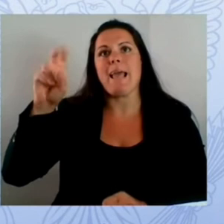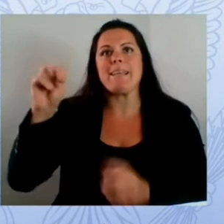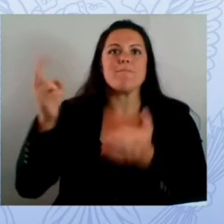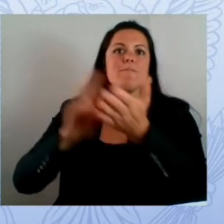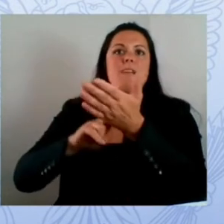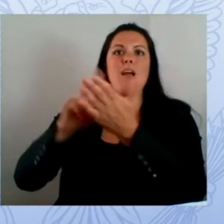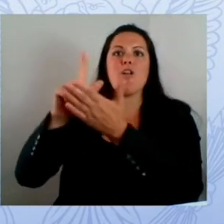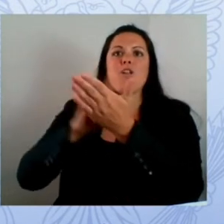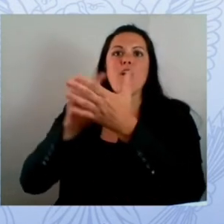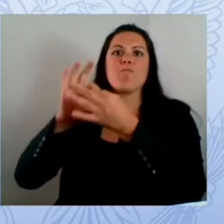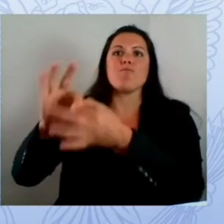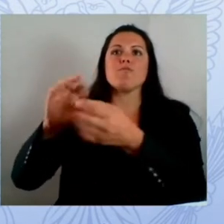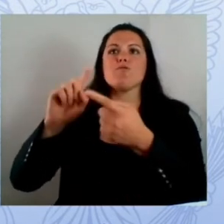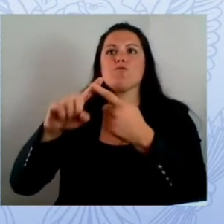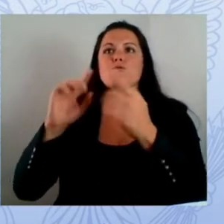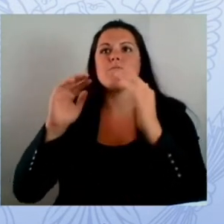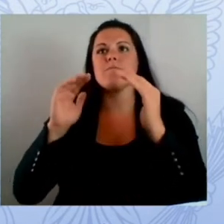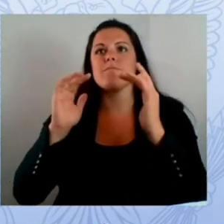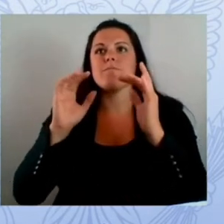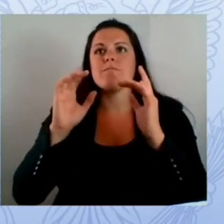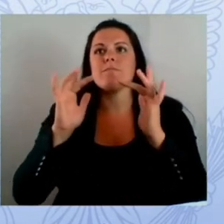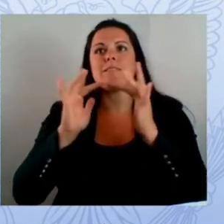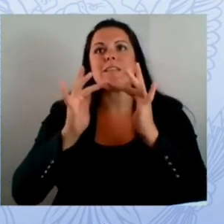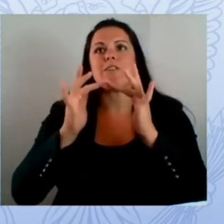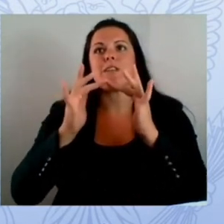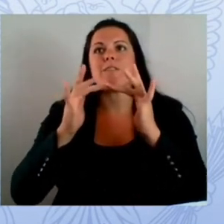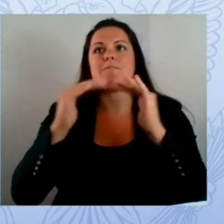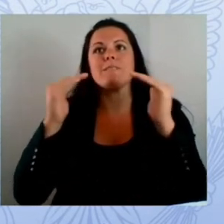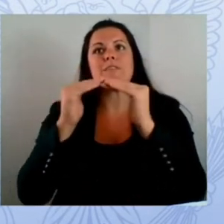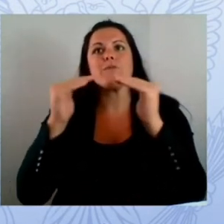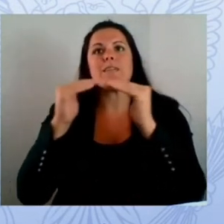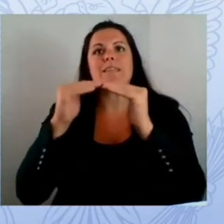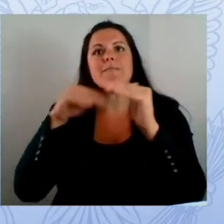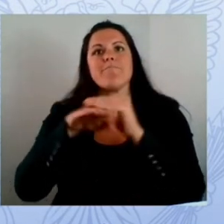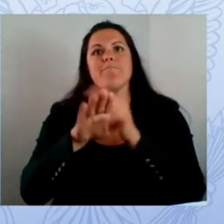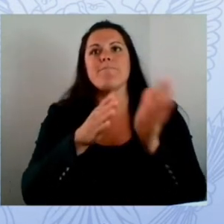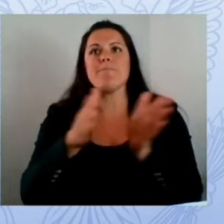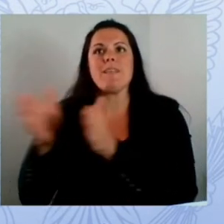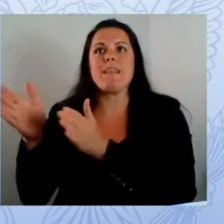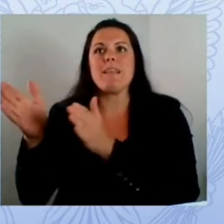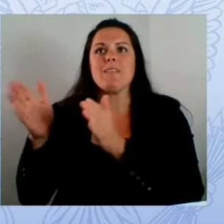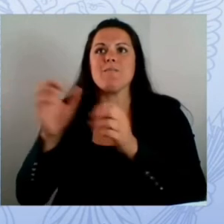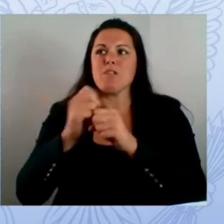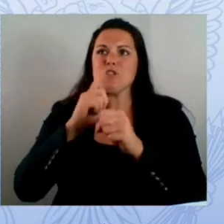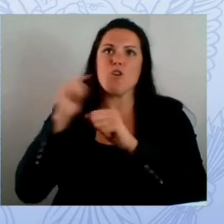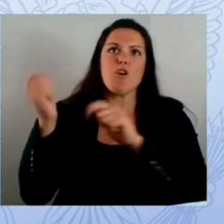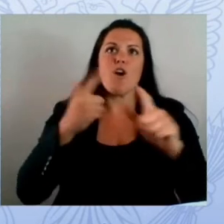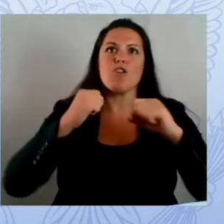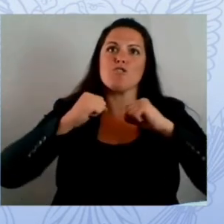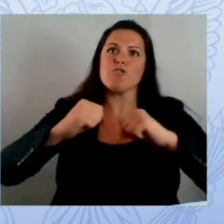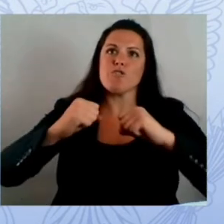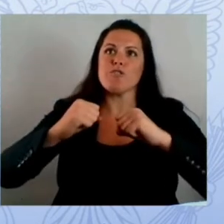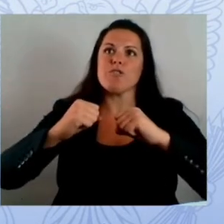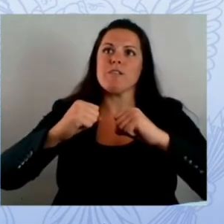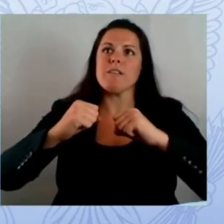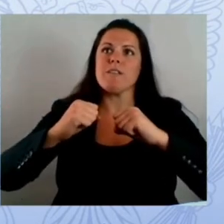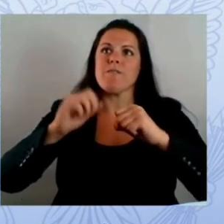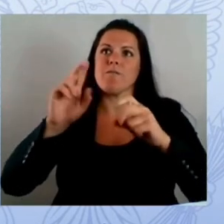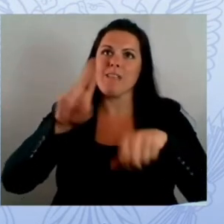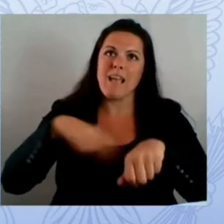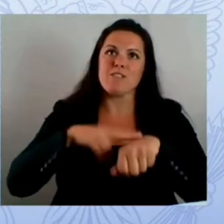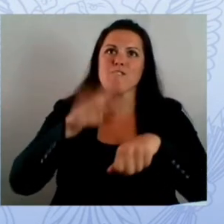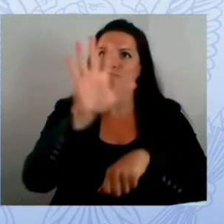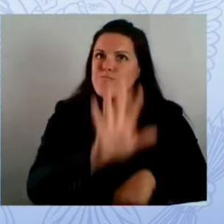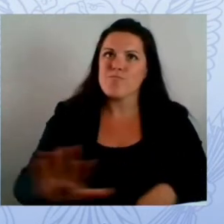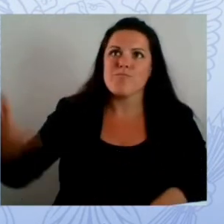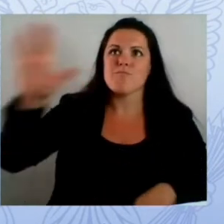component in this so we look at every single one of our residents whether they're little kids or older adults as being the end